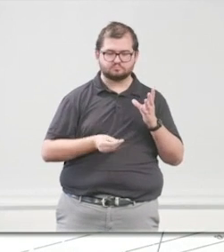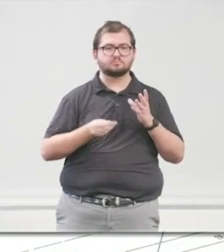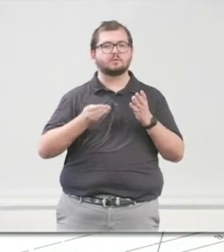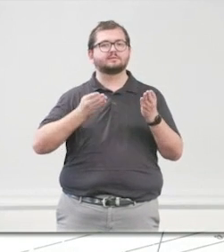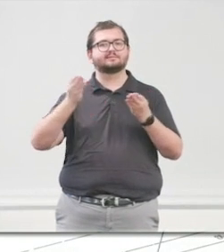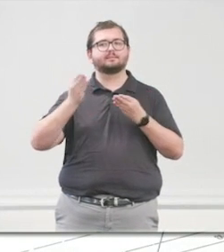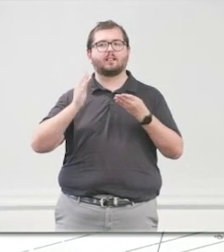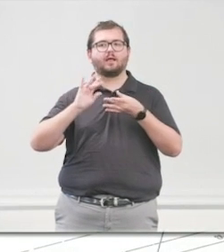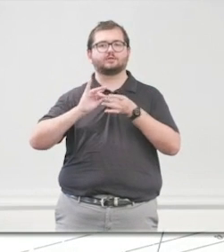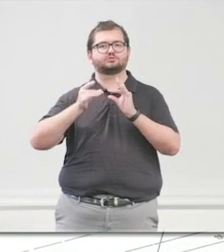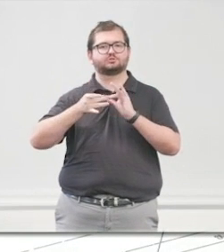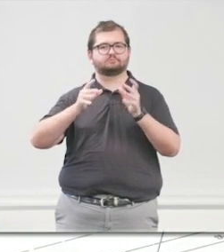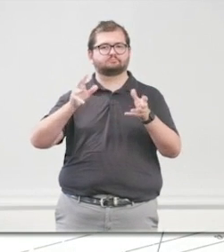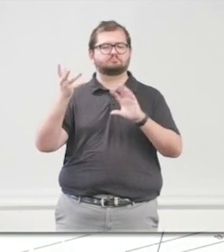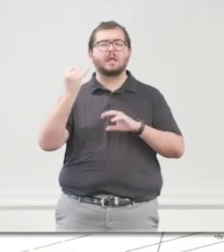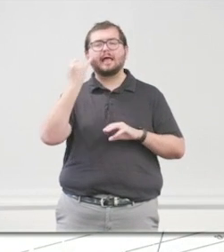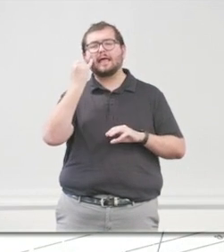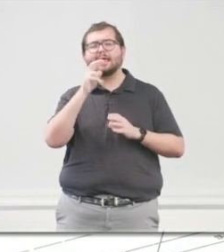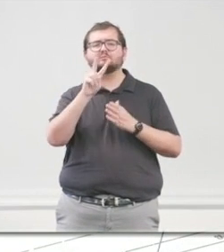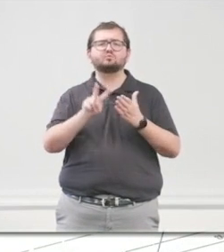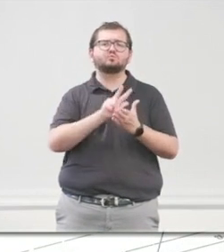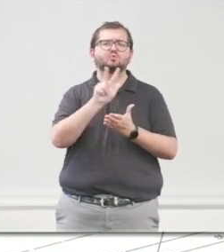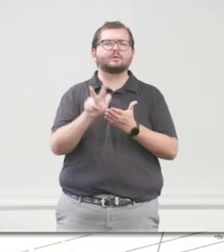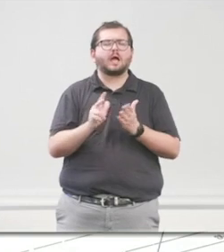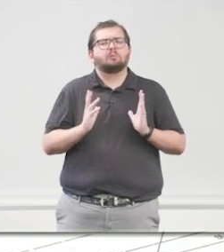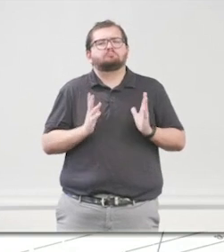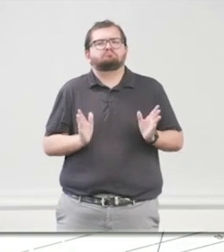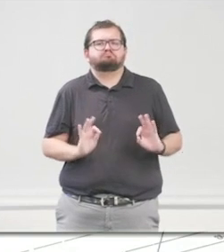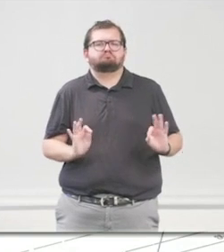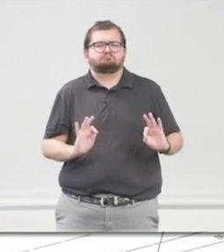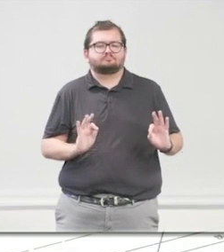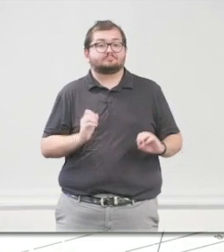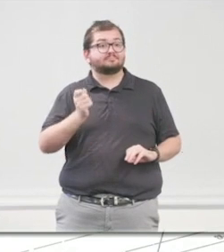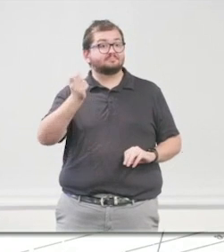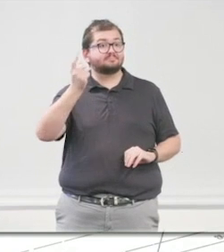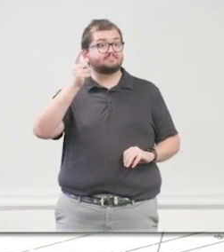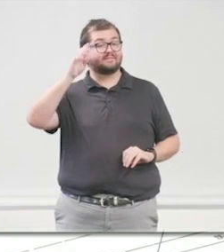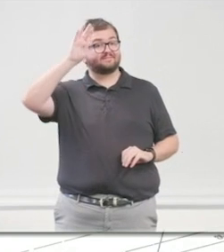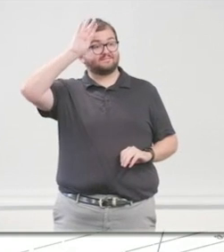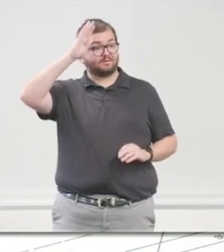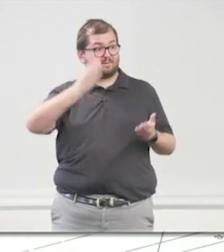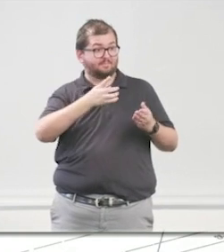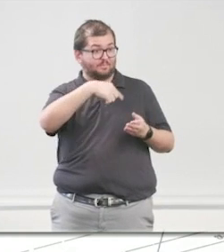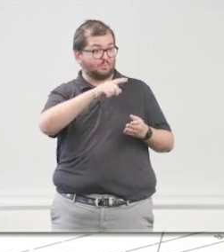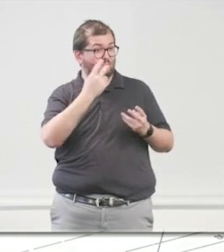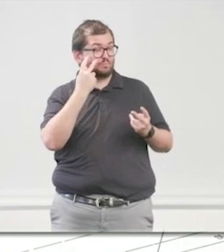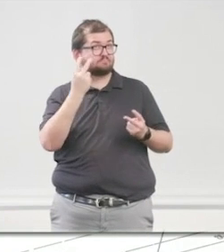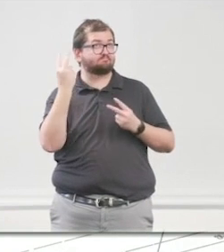disruption. If it's just for a few hours, it's all right. But the fire department may remember a few years ago, an